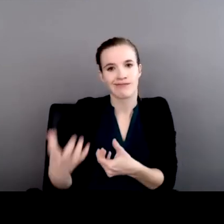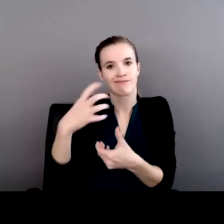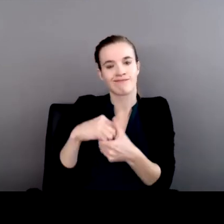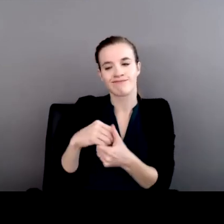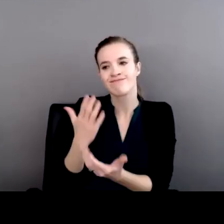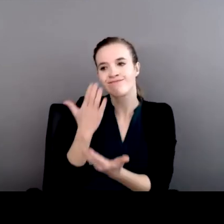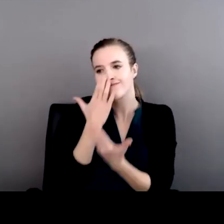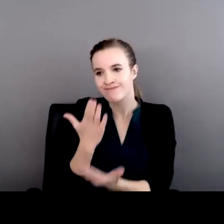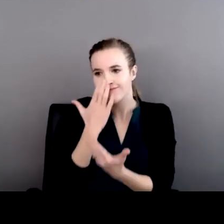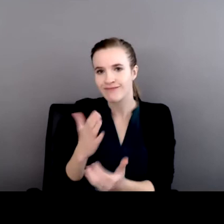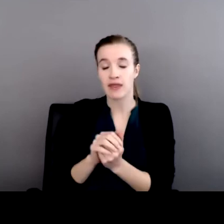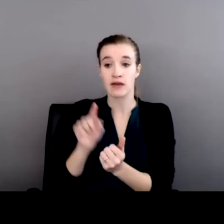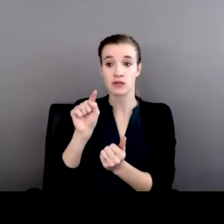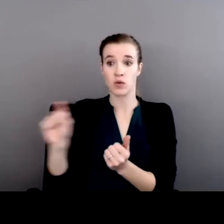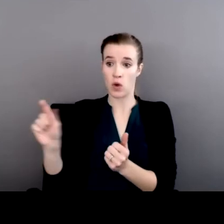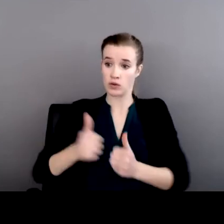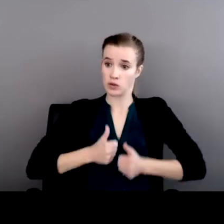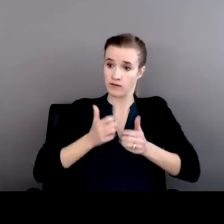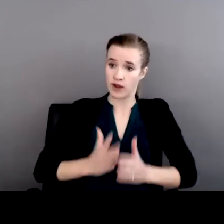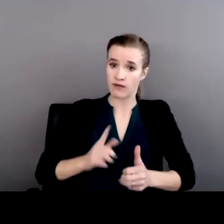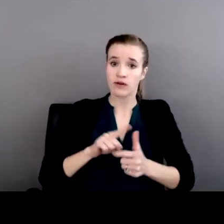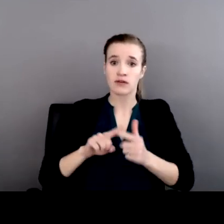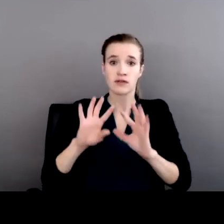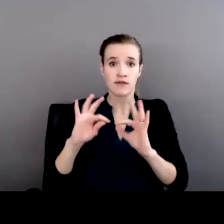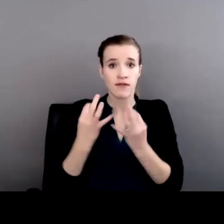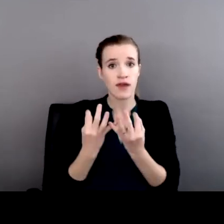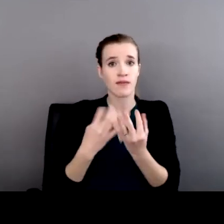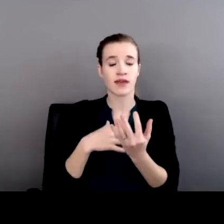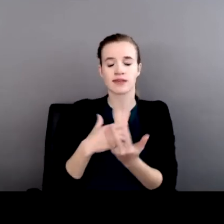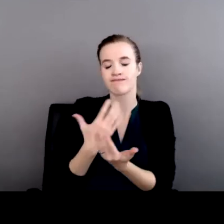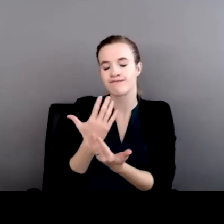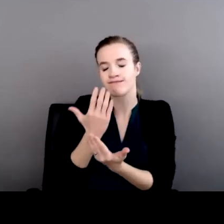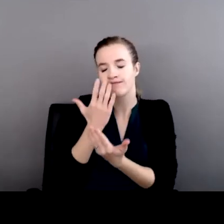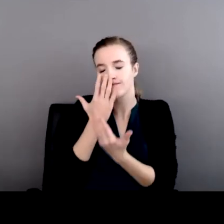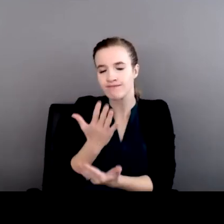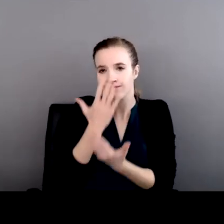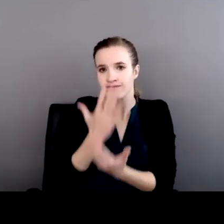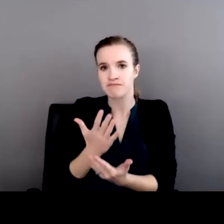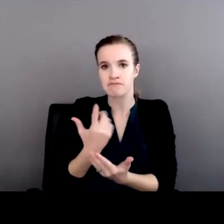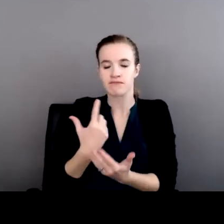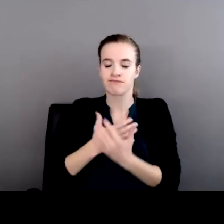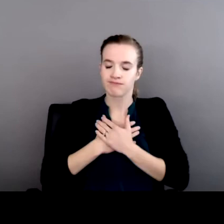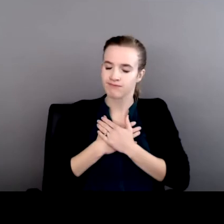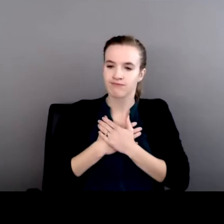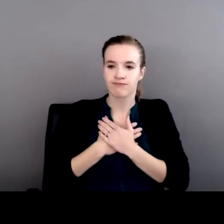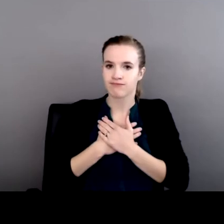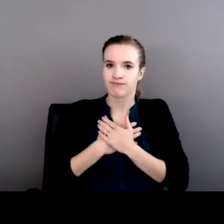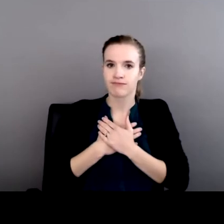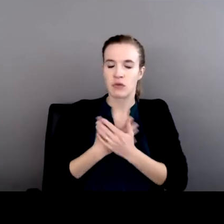So, to those survivors, to those families, thank you. A moment of deep gratitude for you.